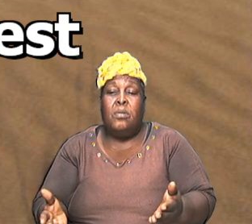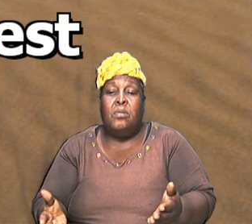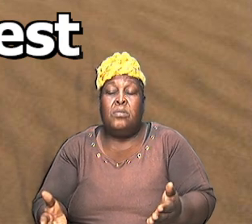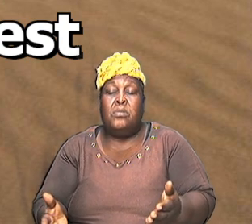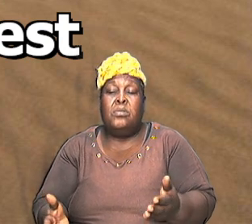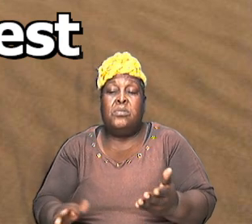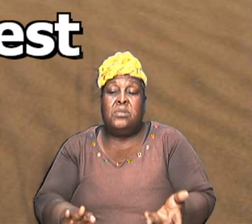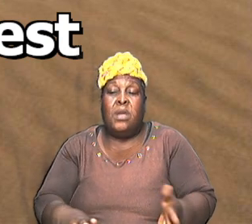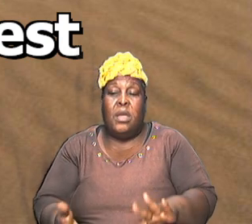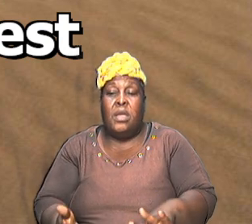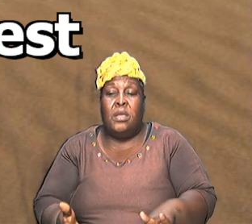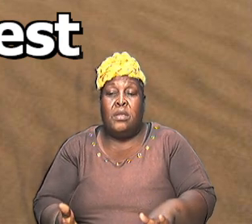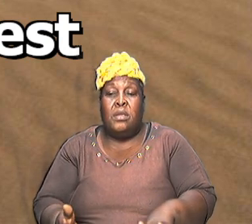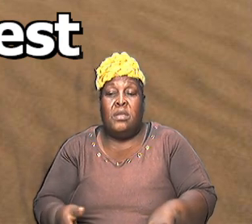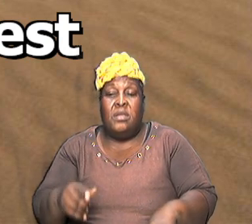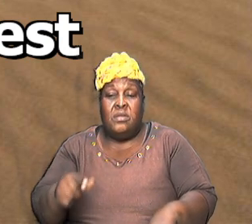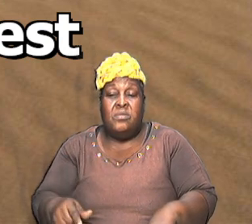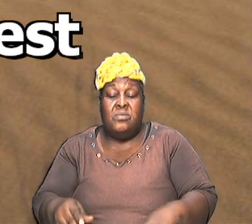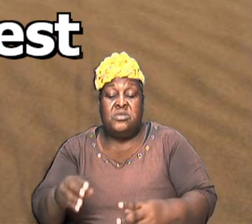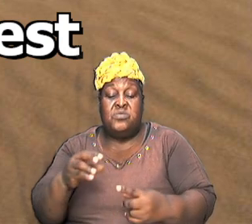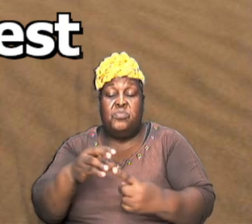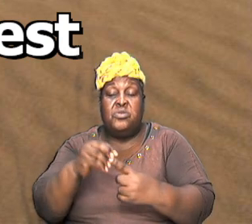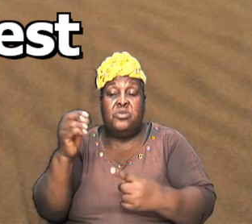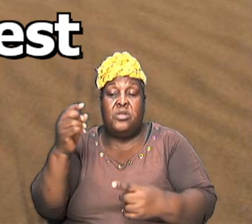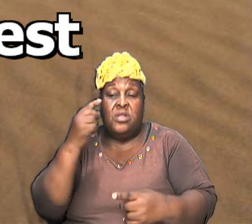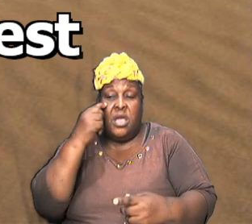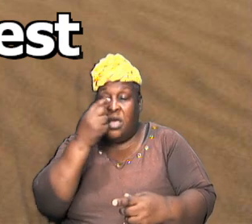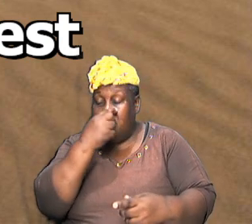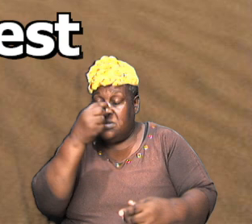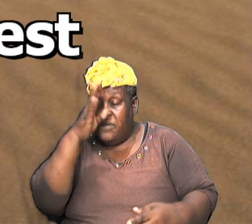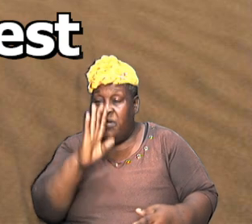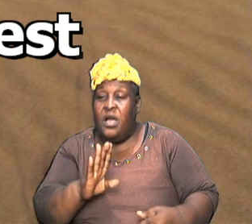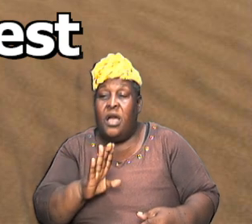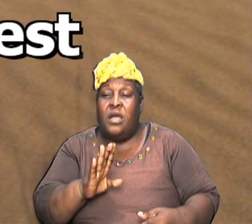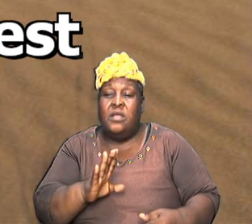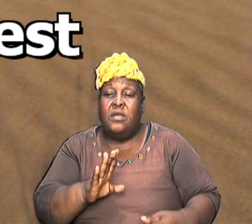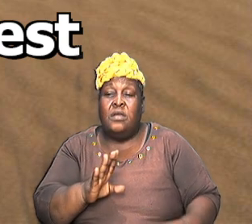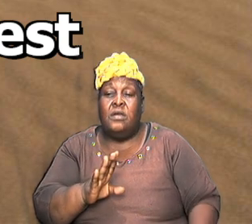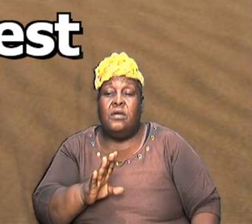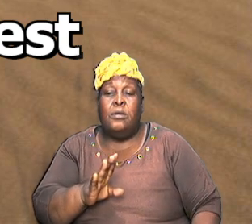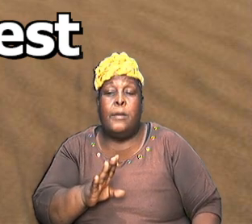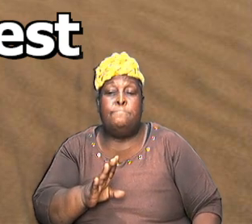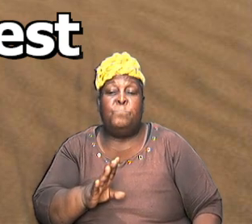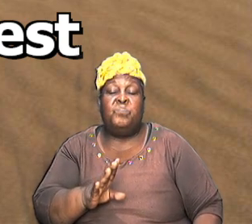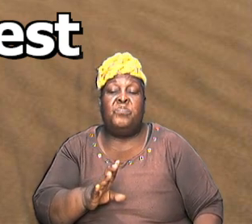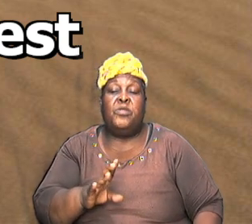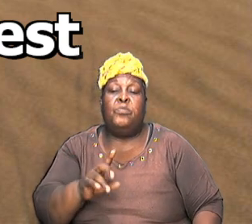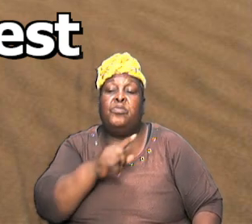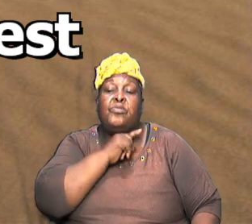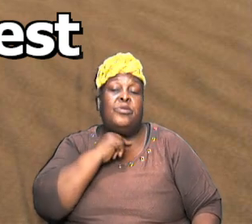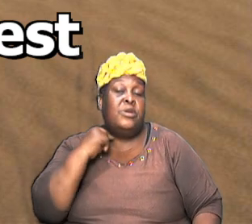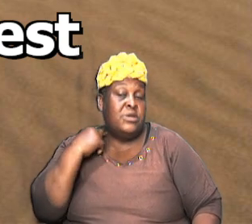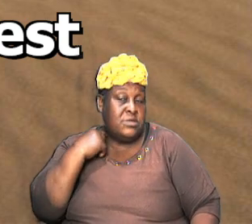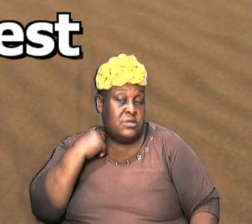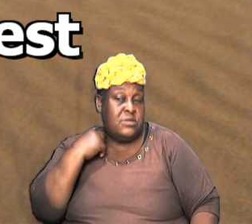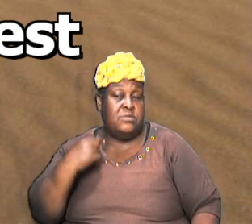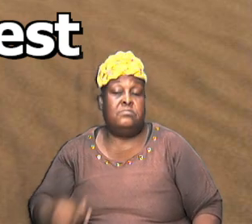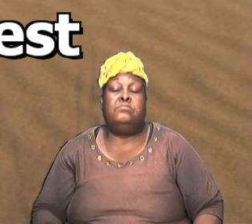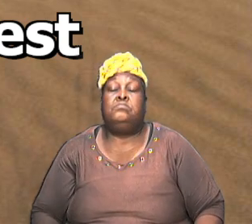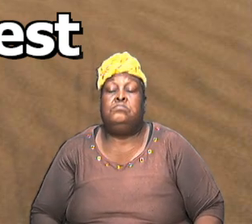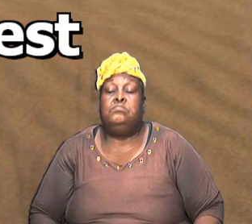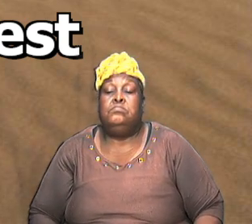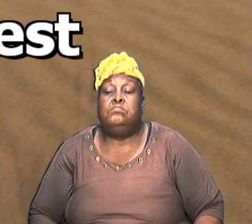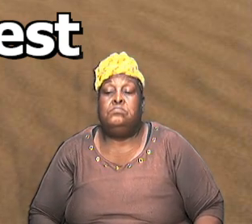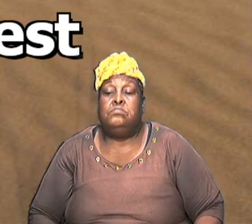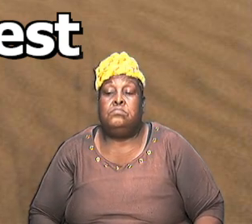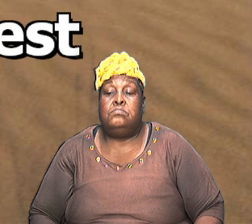order that was special in the eyes of almighty god the levitical priesthood and